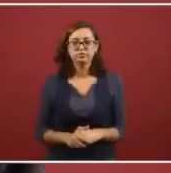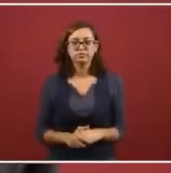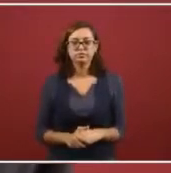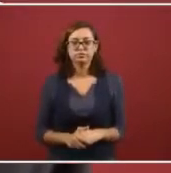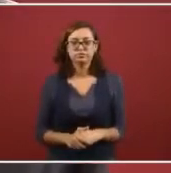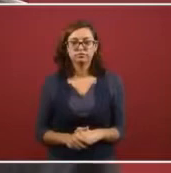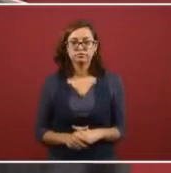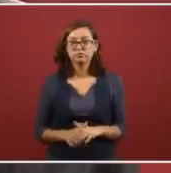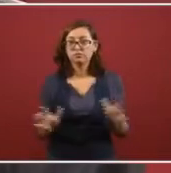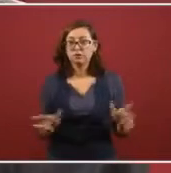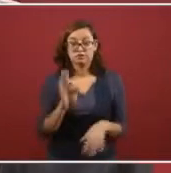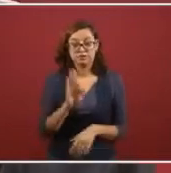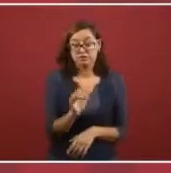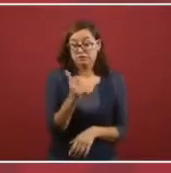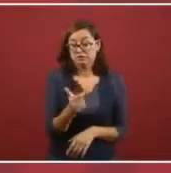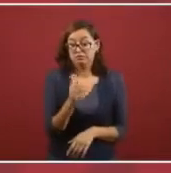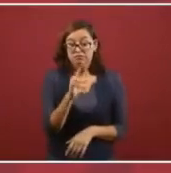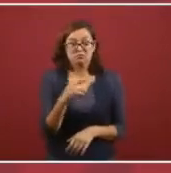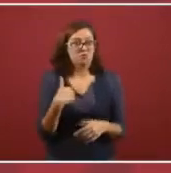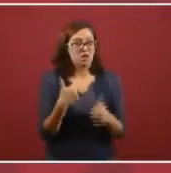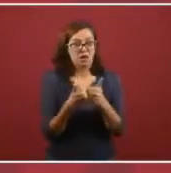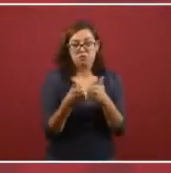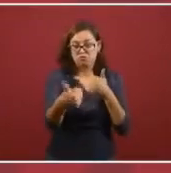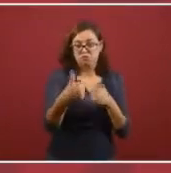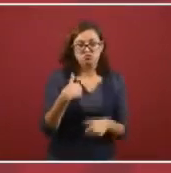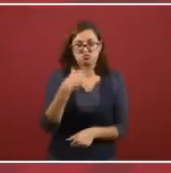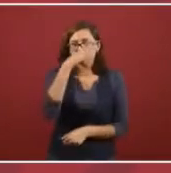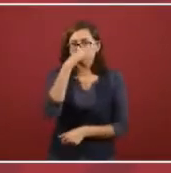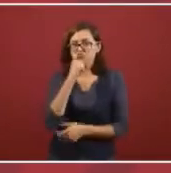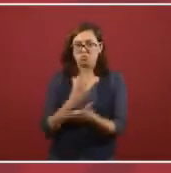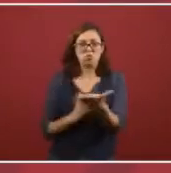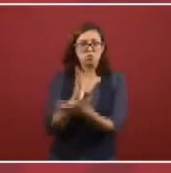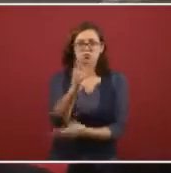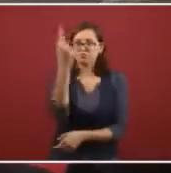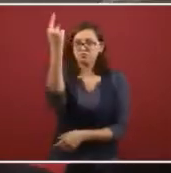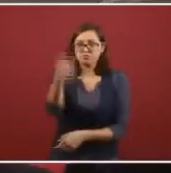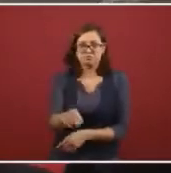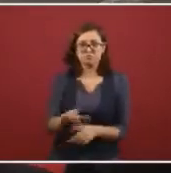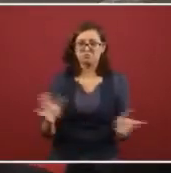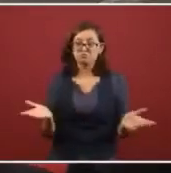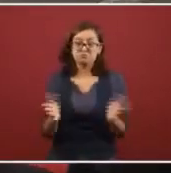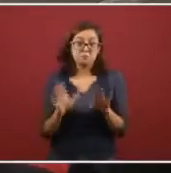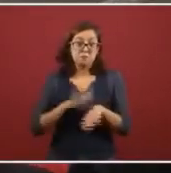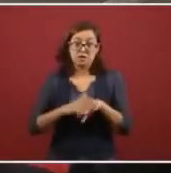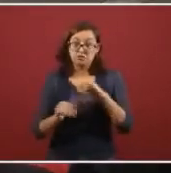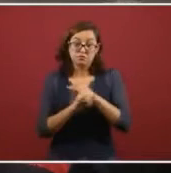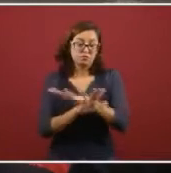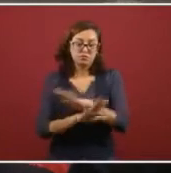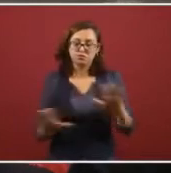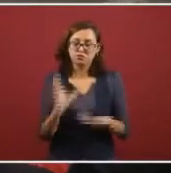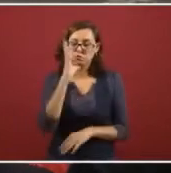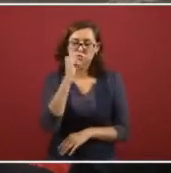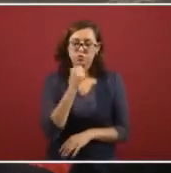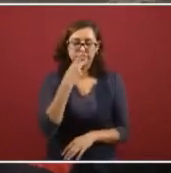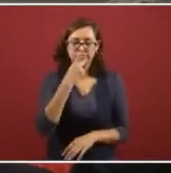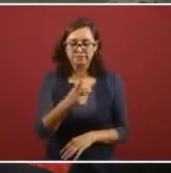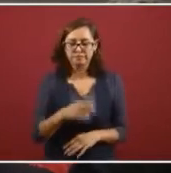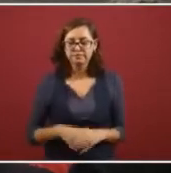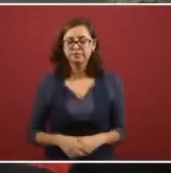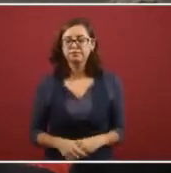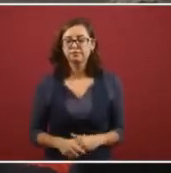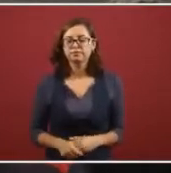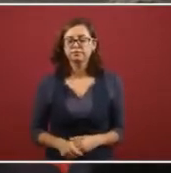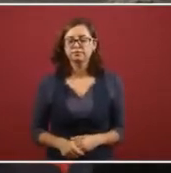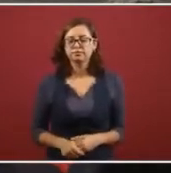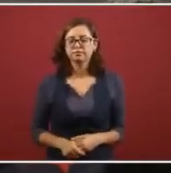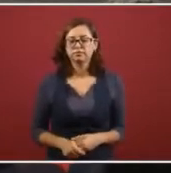It's a, uh, it's private agency, and I have no more information regarding